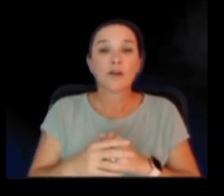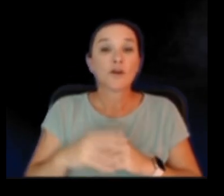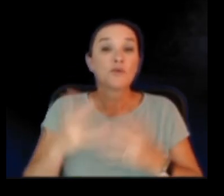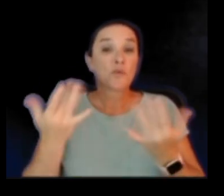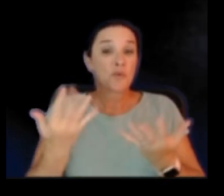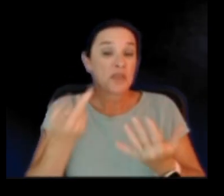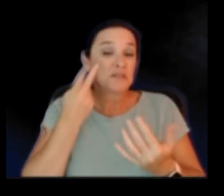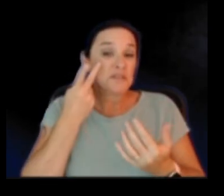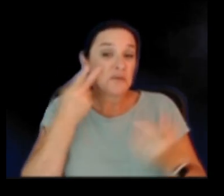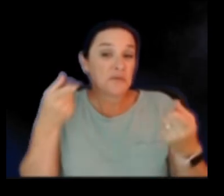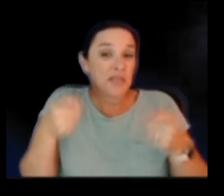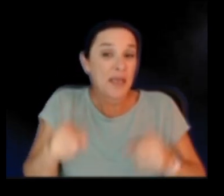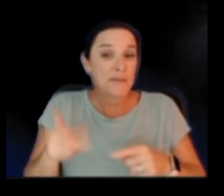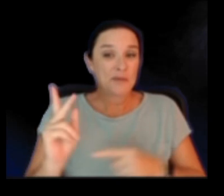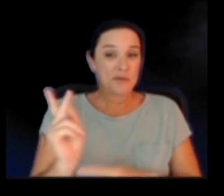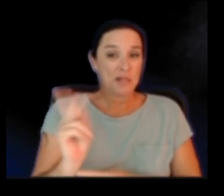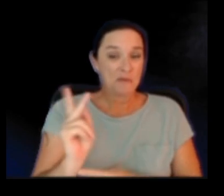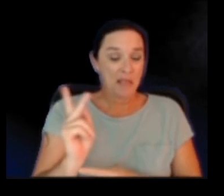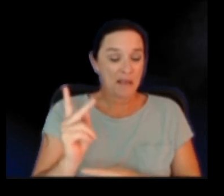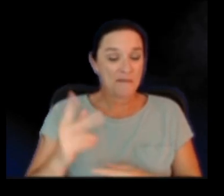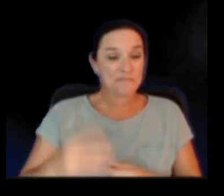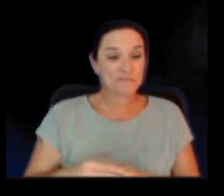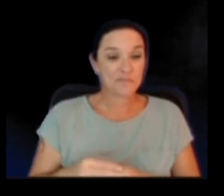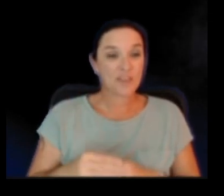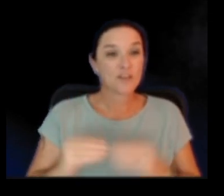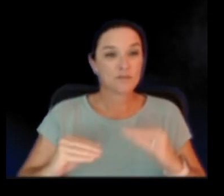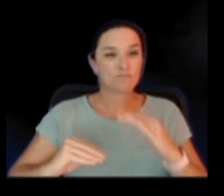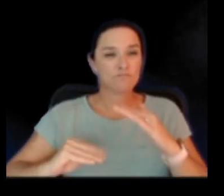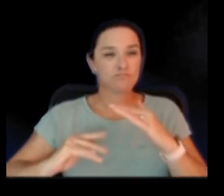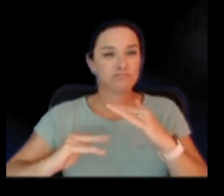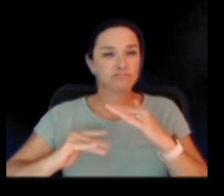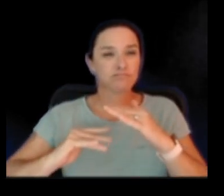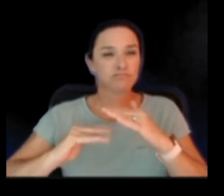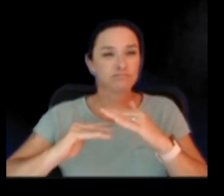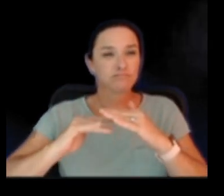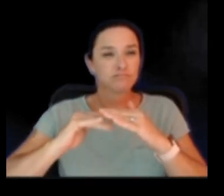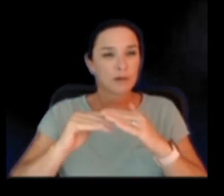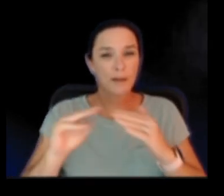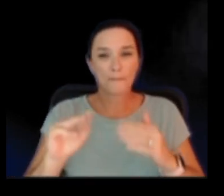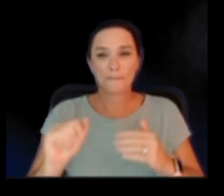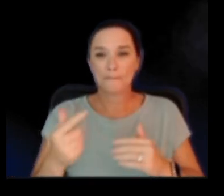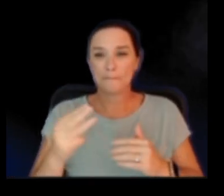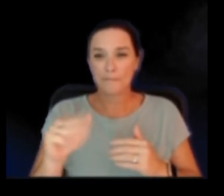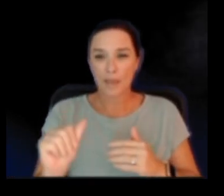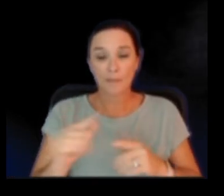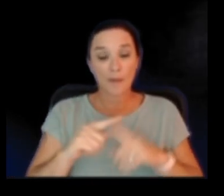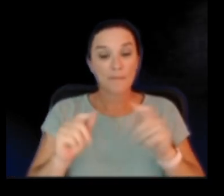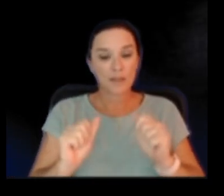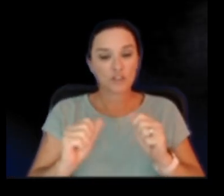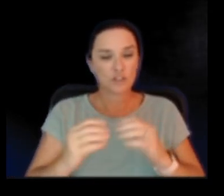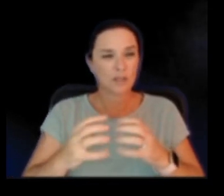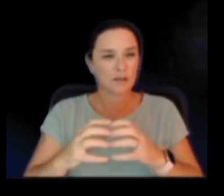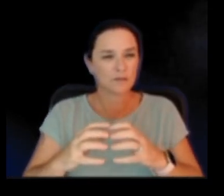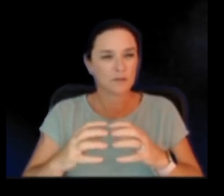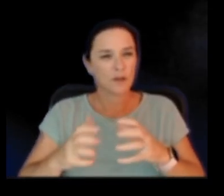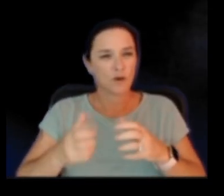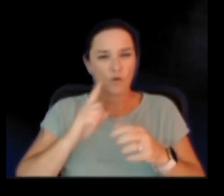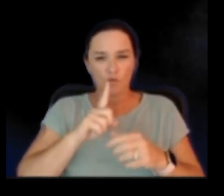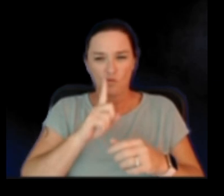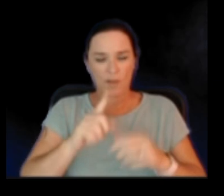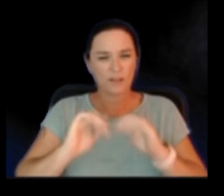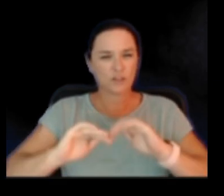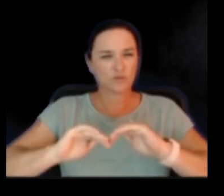She's still filling with magma pretty robustly, but she's able to stretch and accommodate all of that underground. And the question always is,